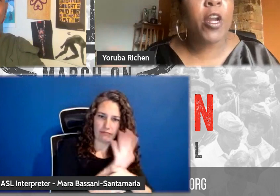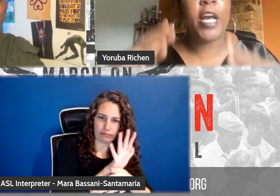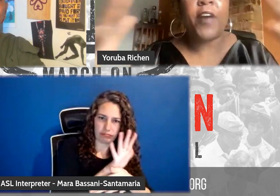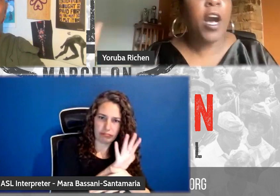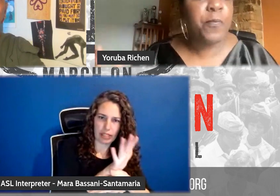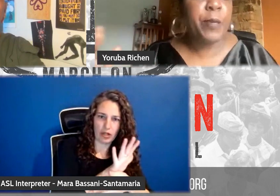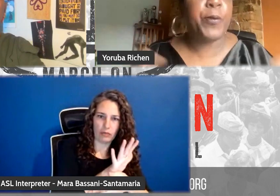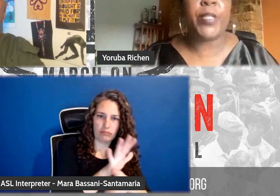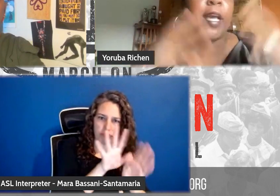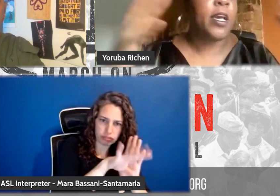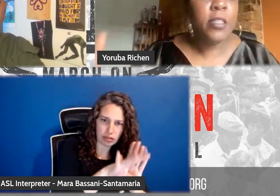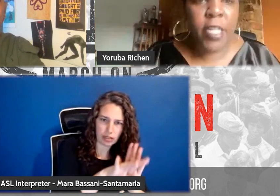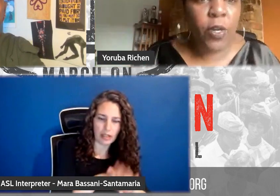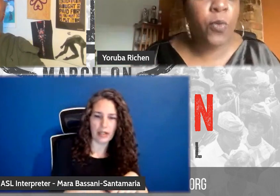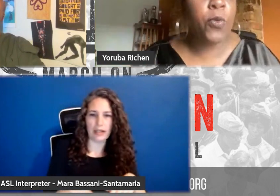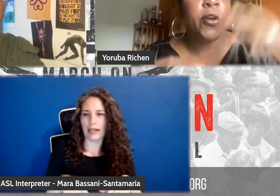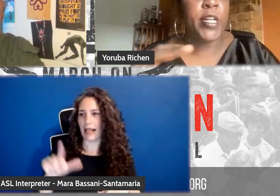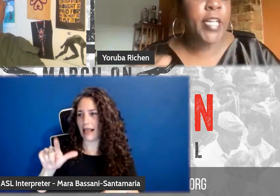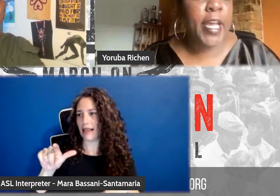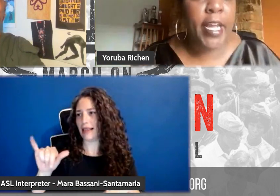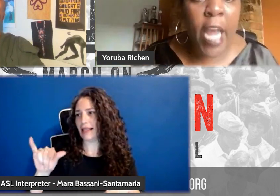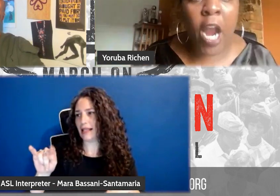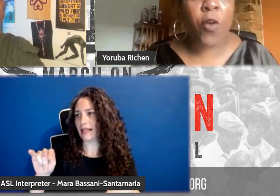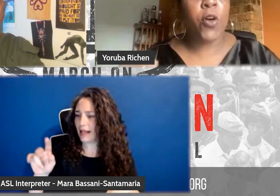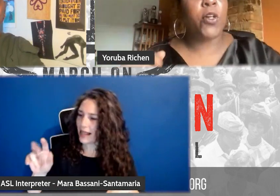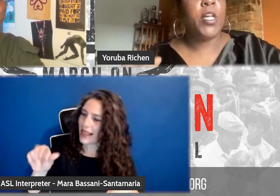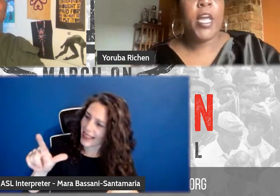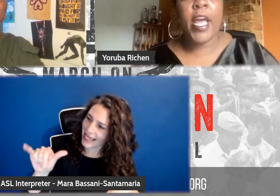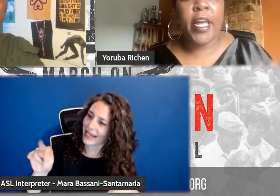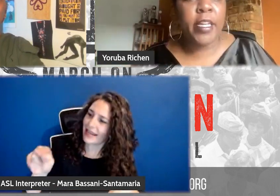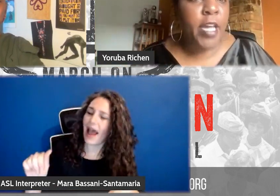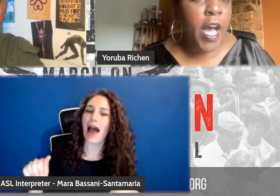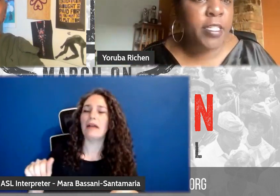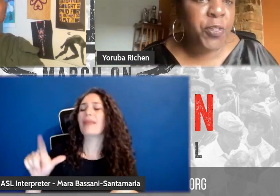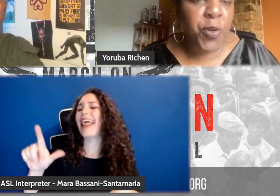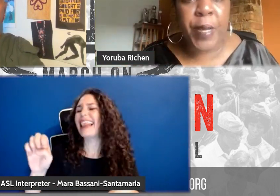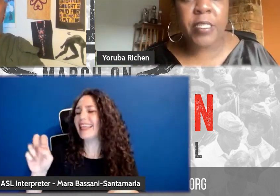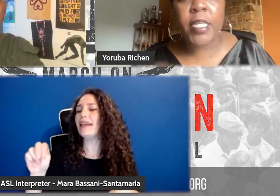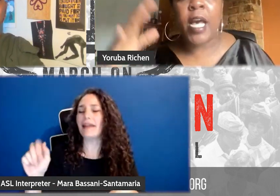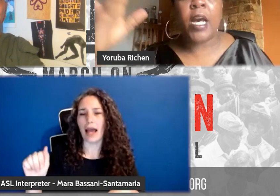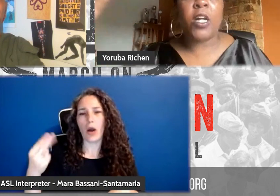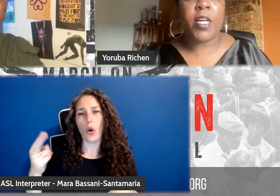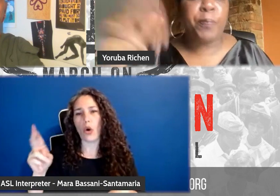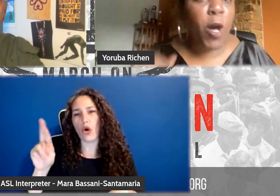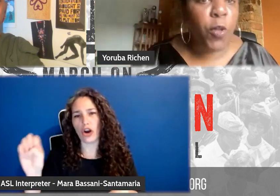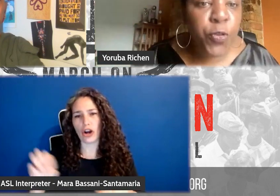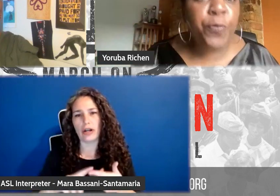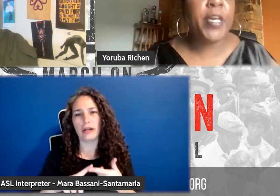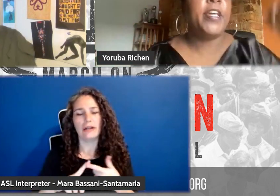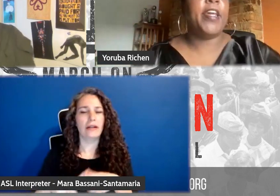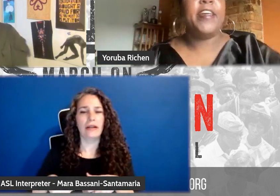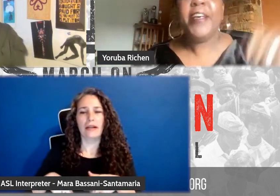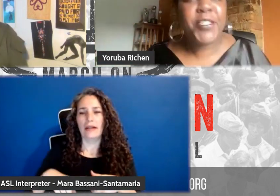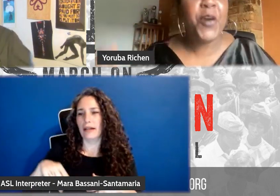much great archive of people like Lena Horne and Diane Carroll and Zero Mastel and Paul Newman. And so